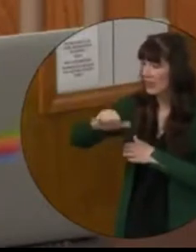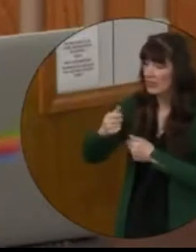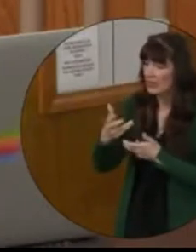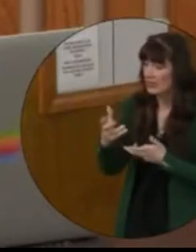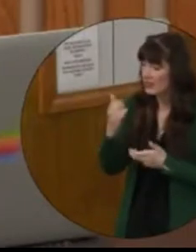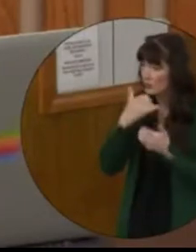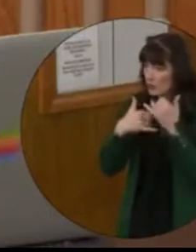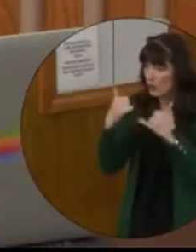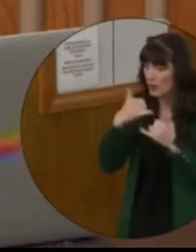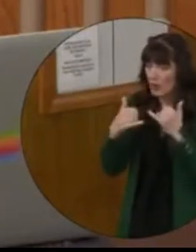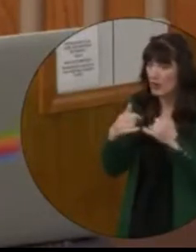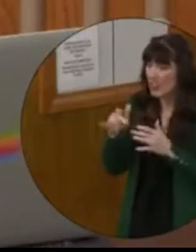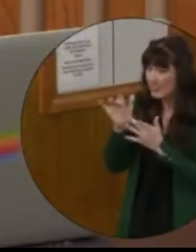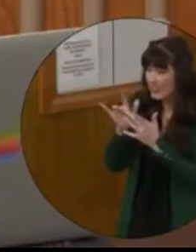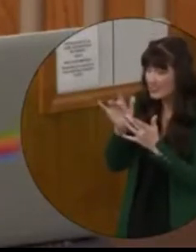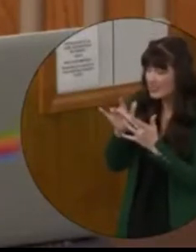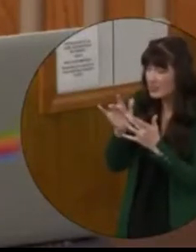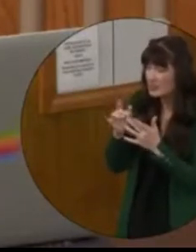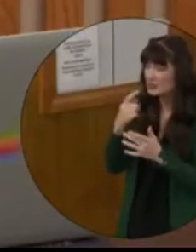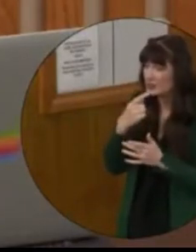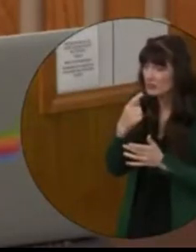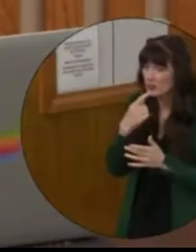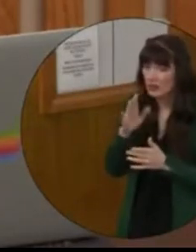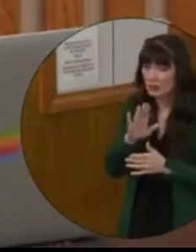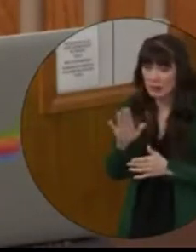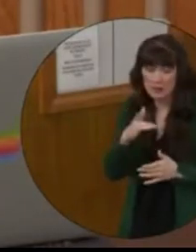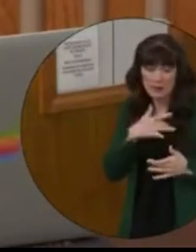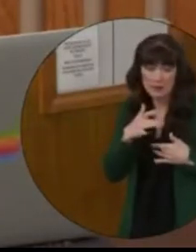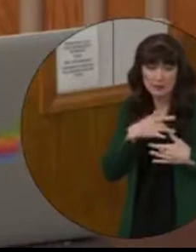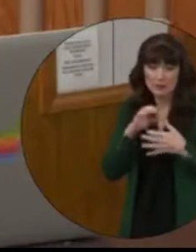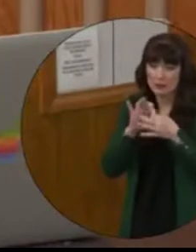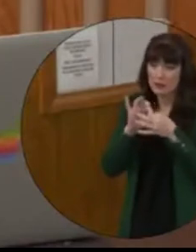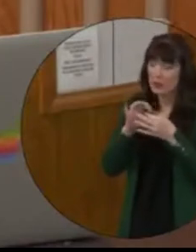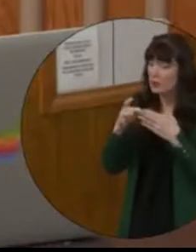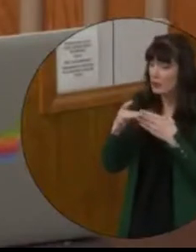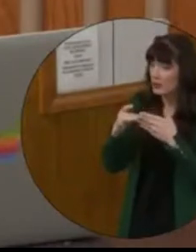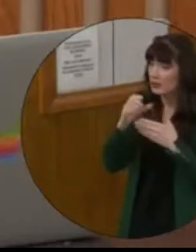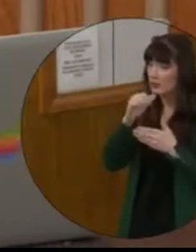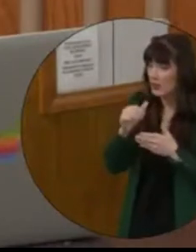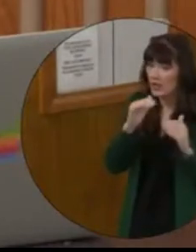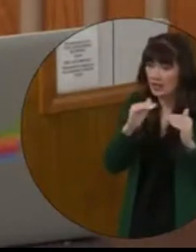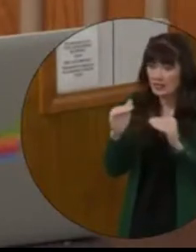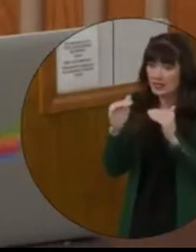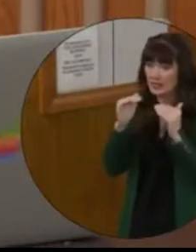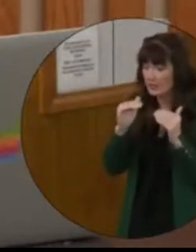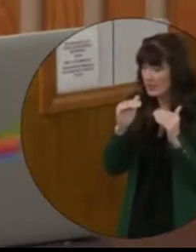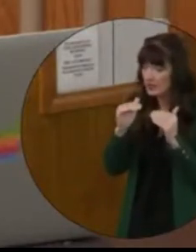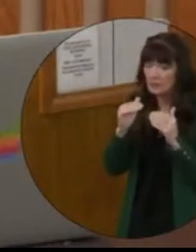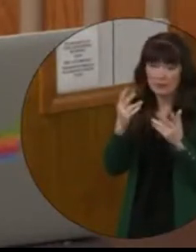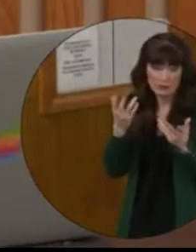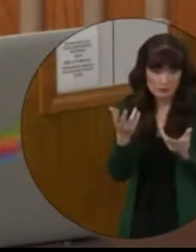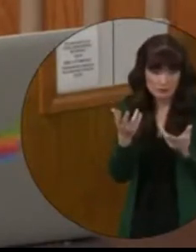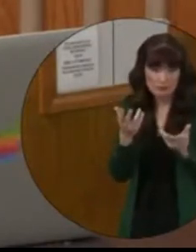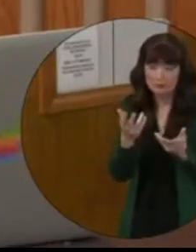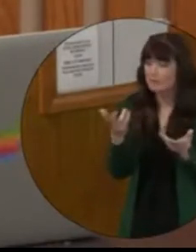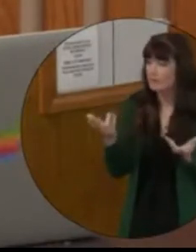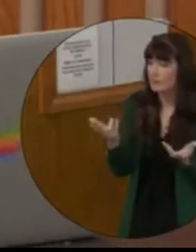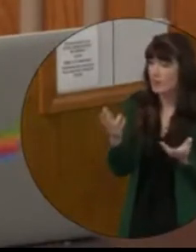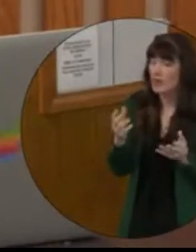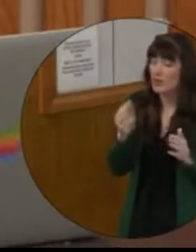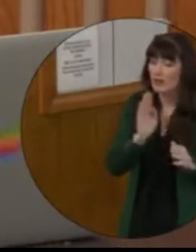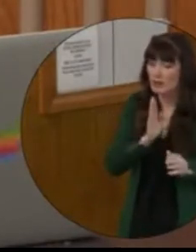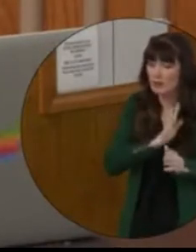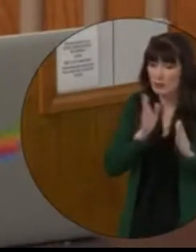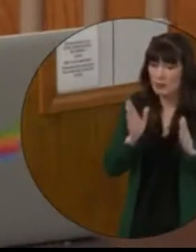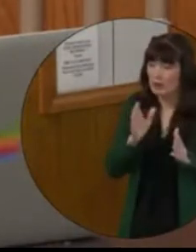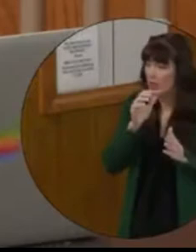multiple times to express my concerns regarding your leadership. Due to your uneven treatment of board members, your failure to include the board